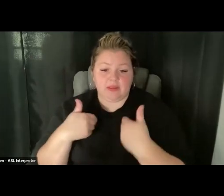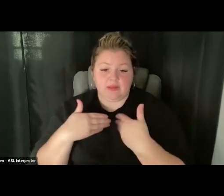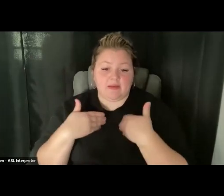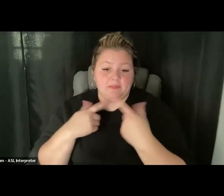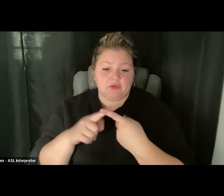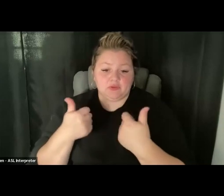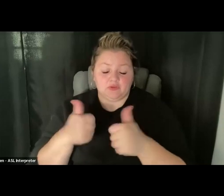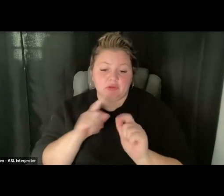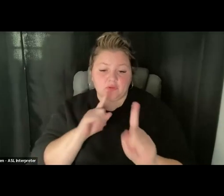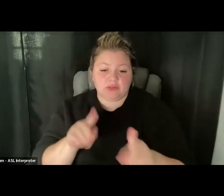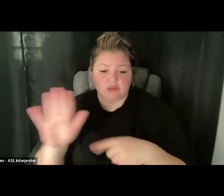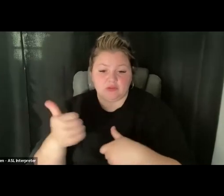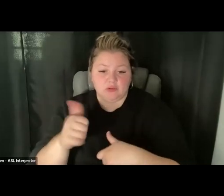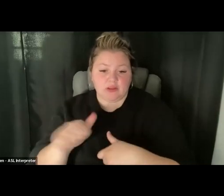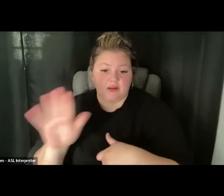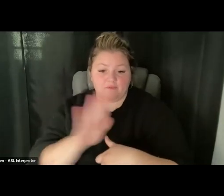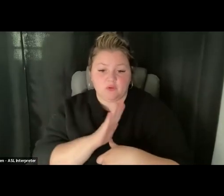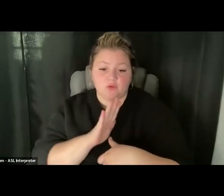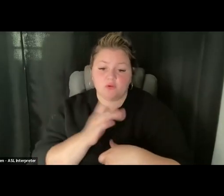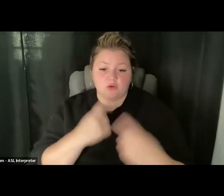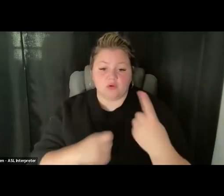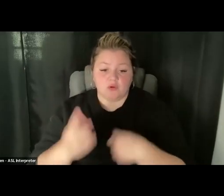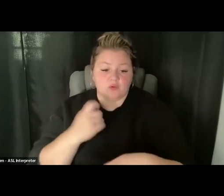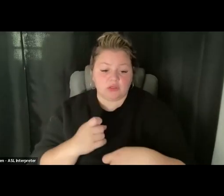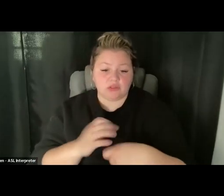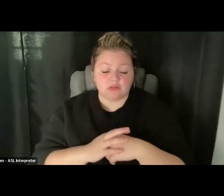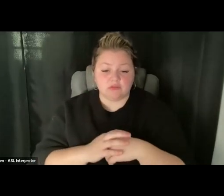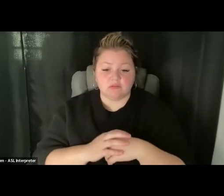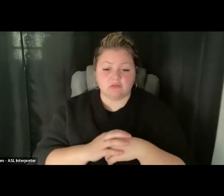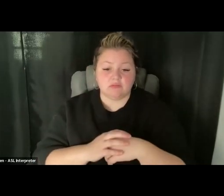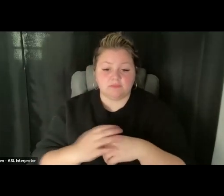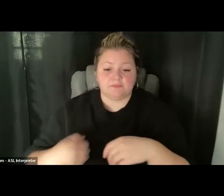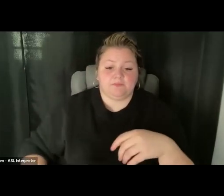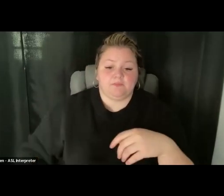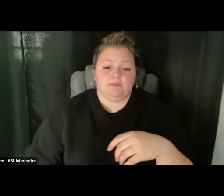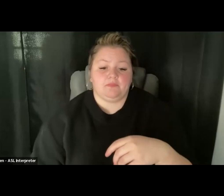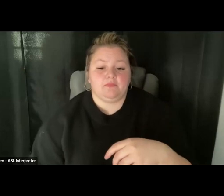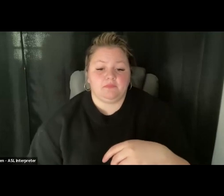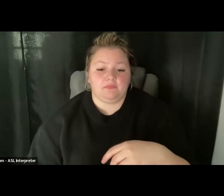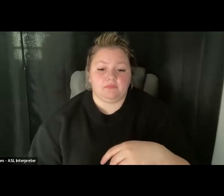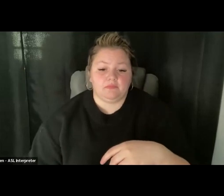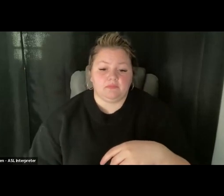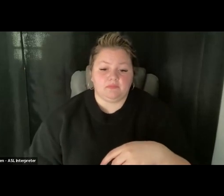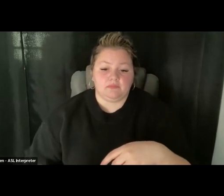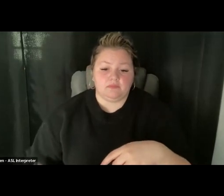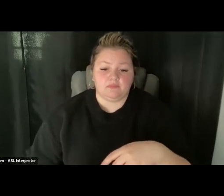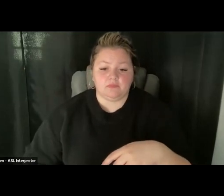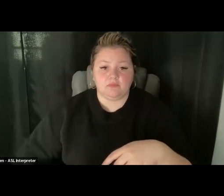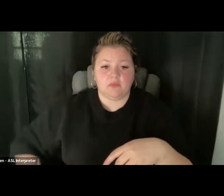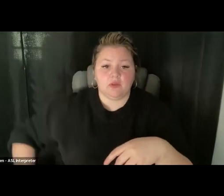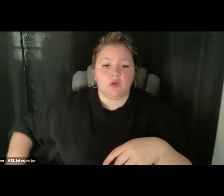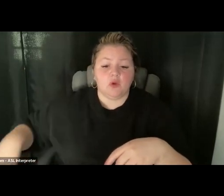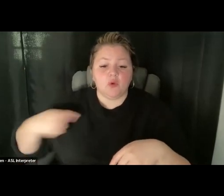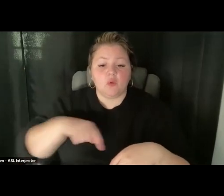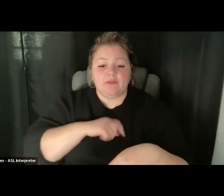I'm not 100% sure if they're required to inform. We have been working with several we have been working with several towns here at DLC